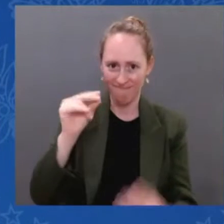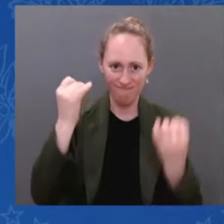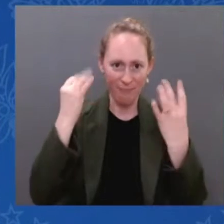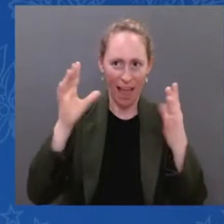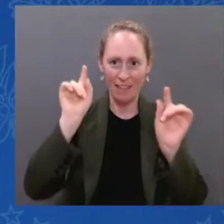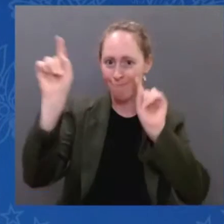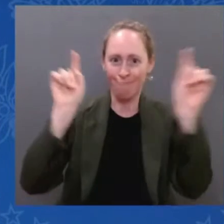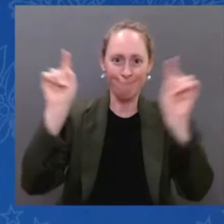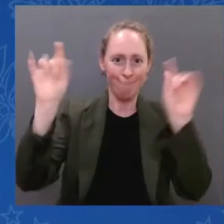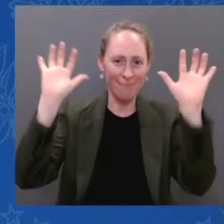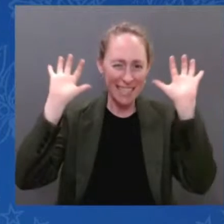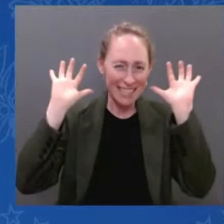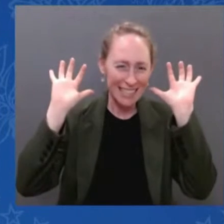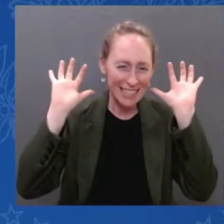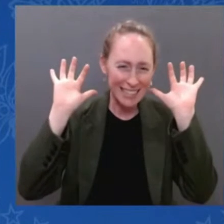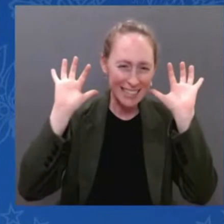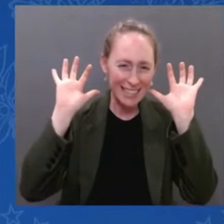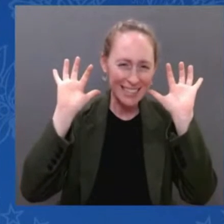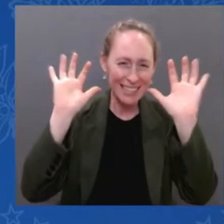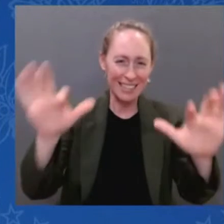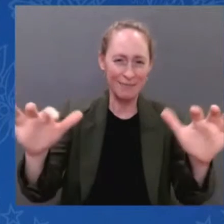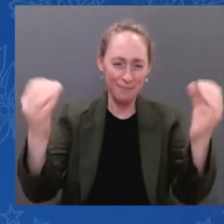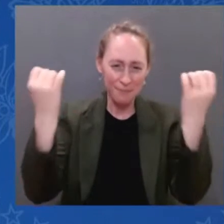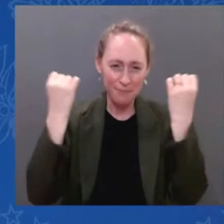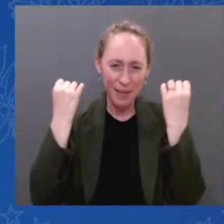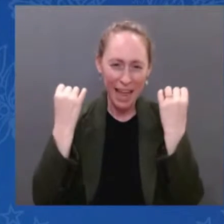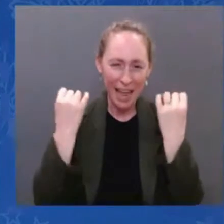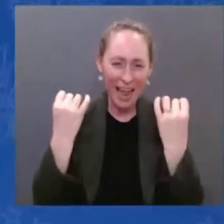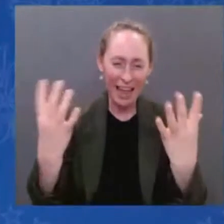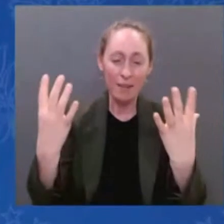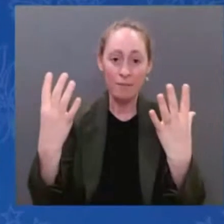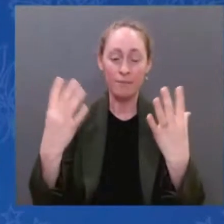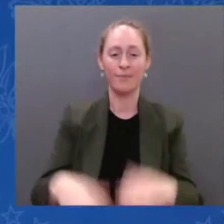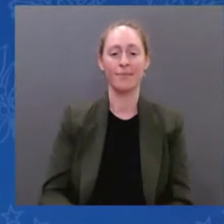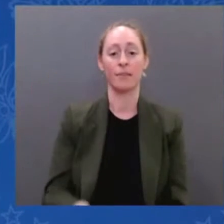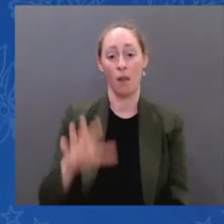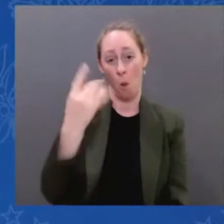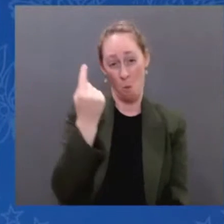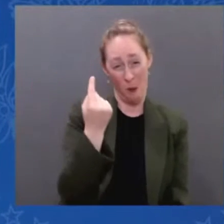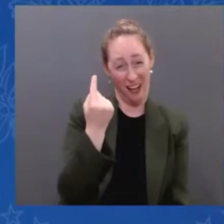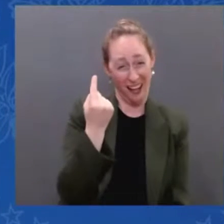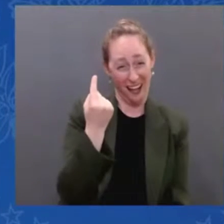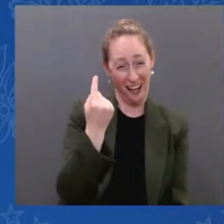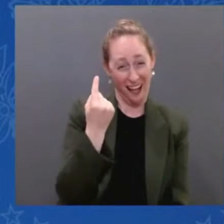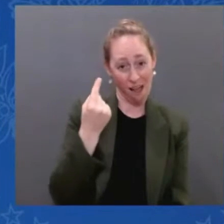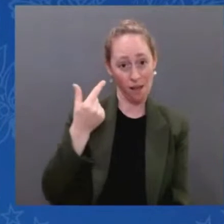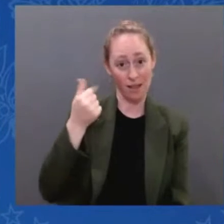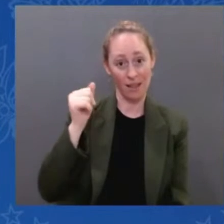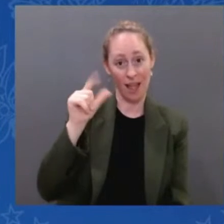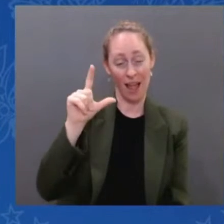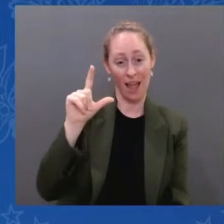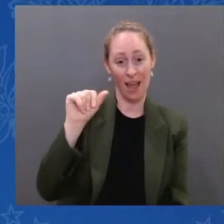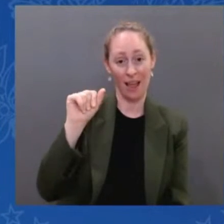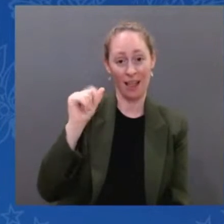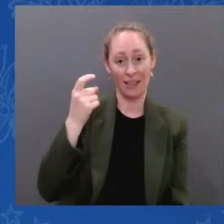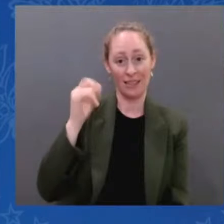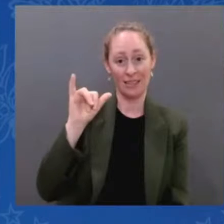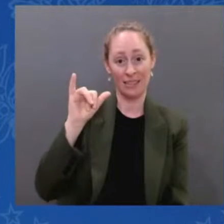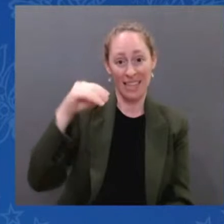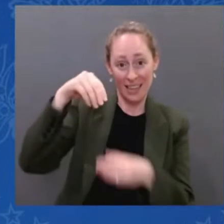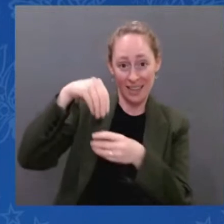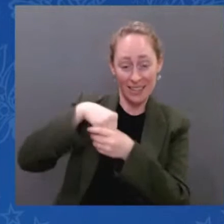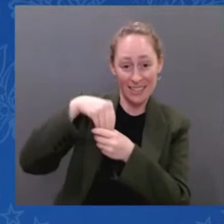suns. And there are billions of galaxies with billions of stars and